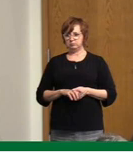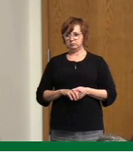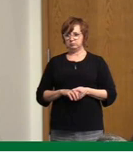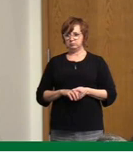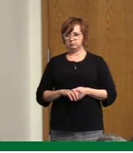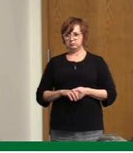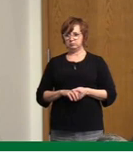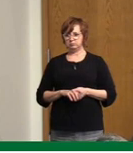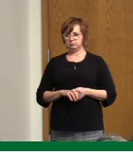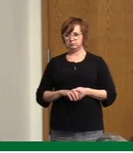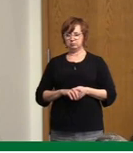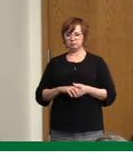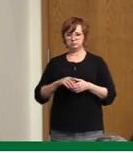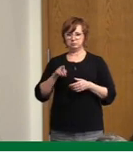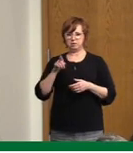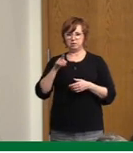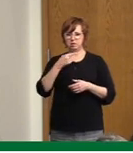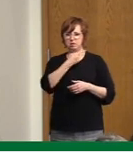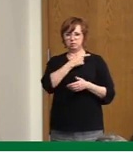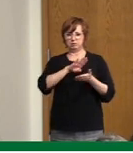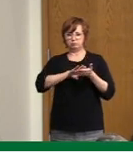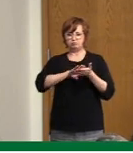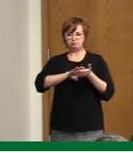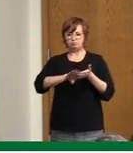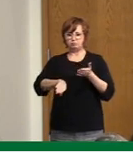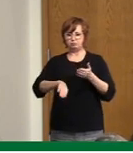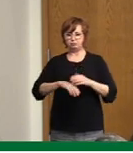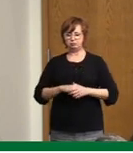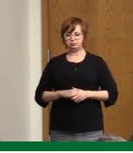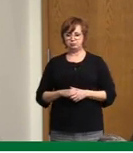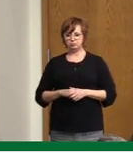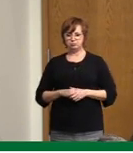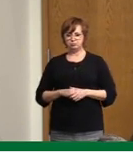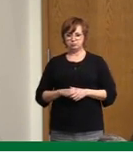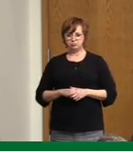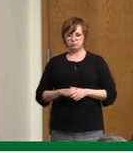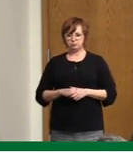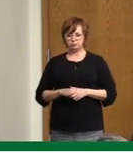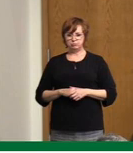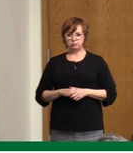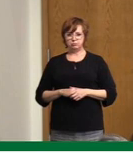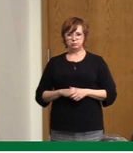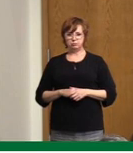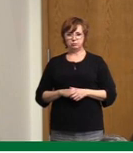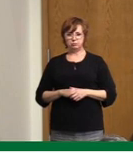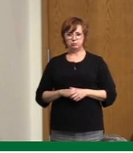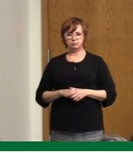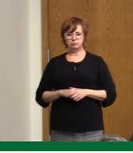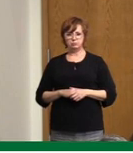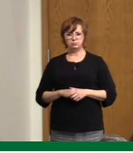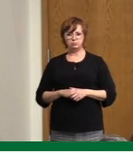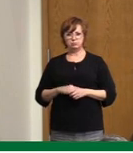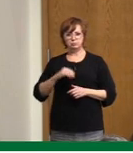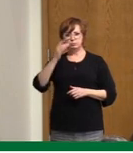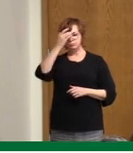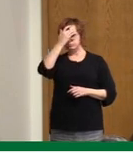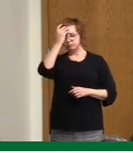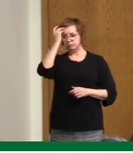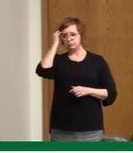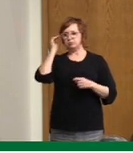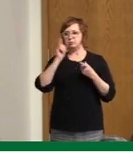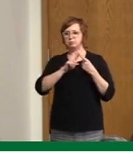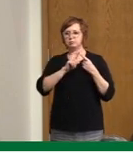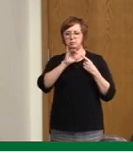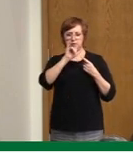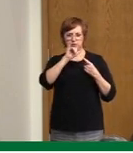I will not spend a lot of time on these slides. This is the current hospitalization in